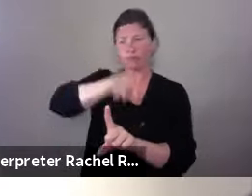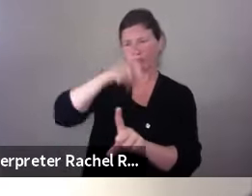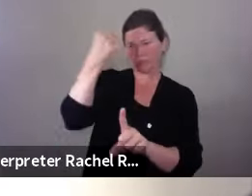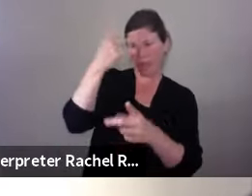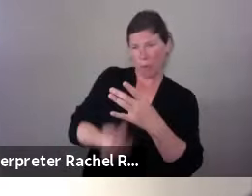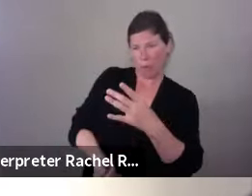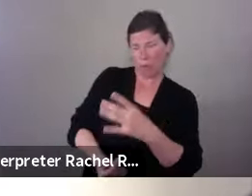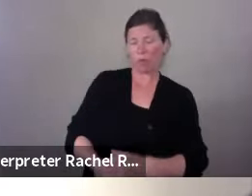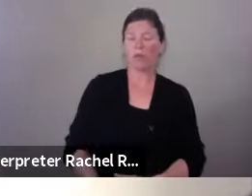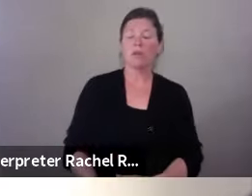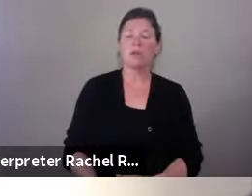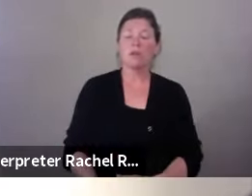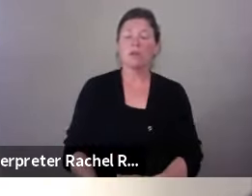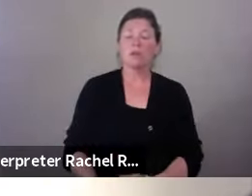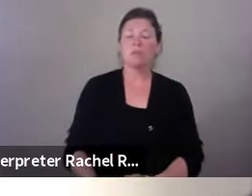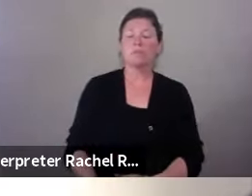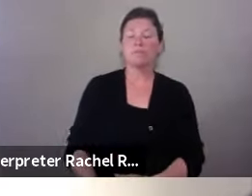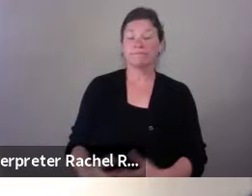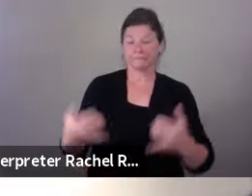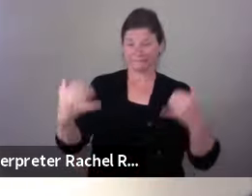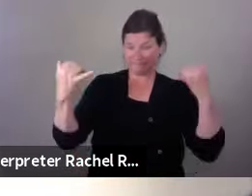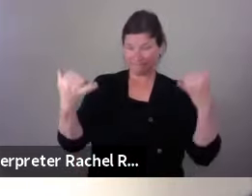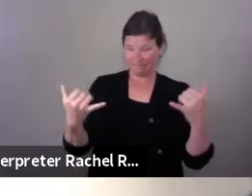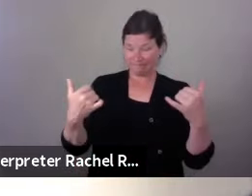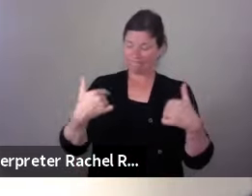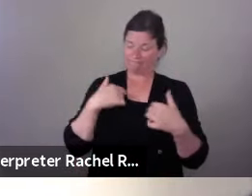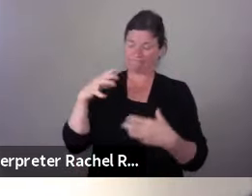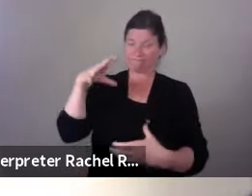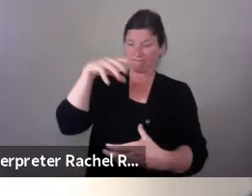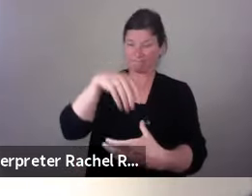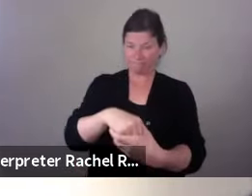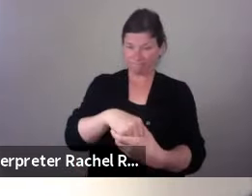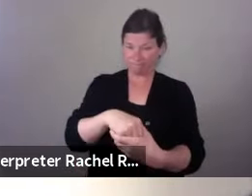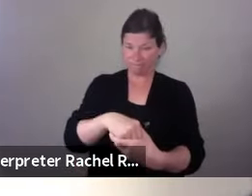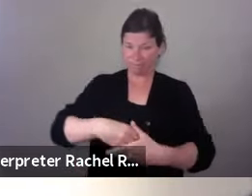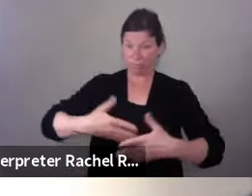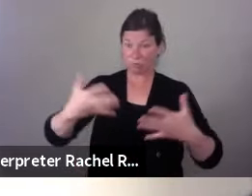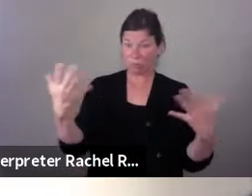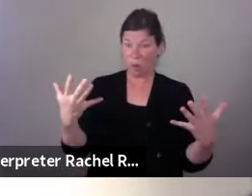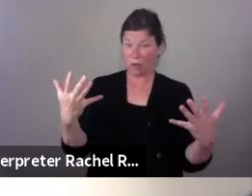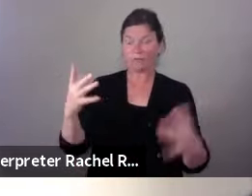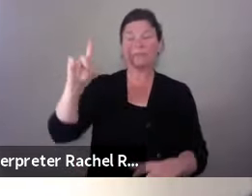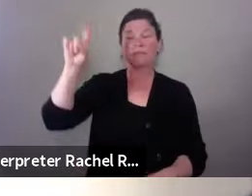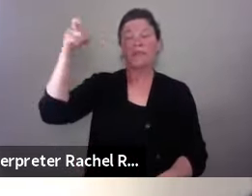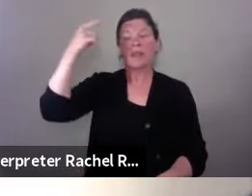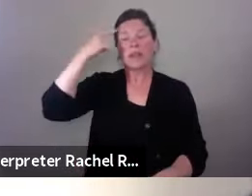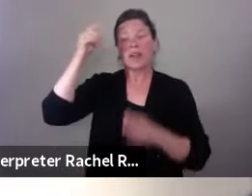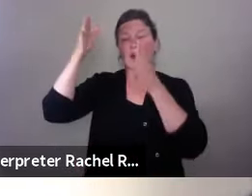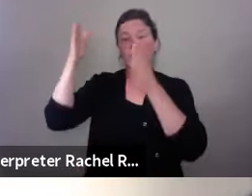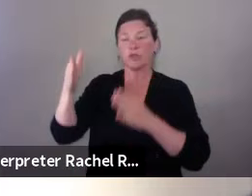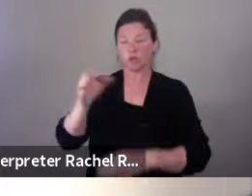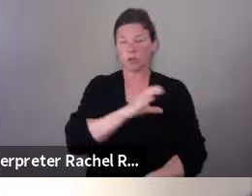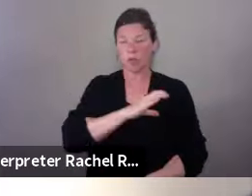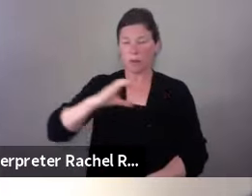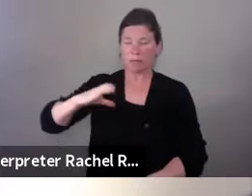part of the governor's committee for the Department of